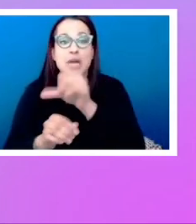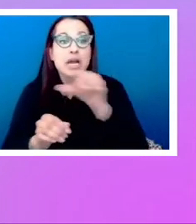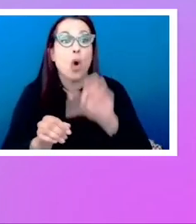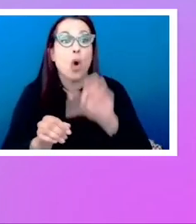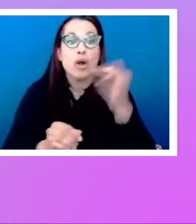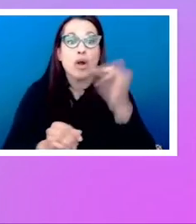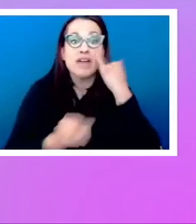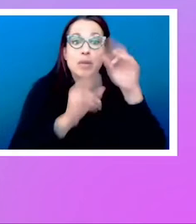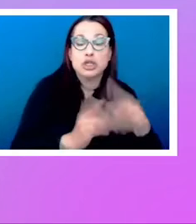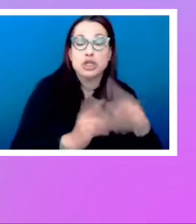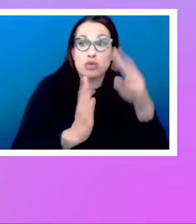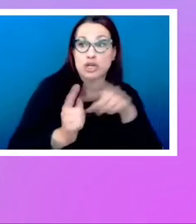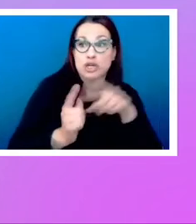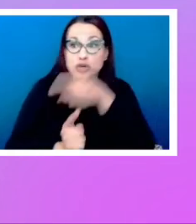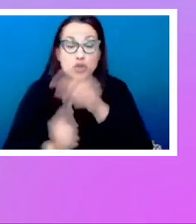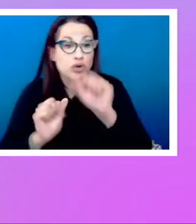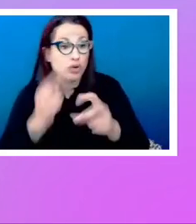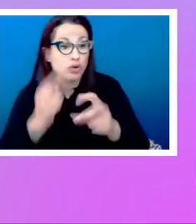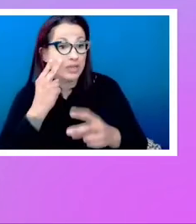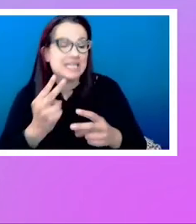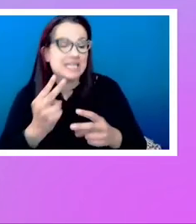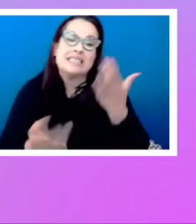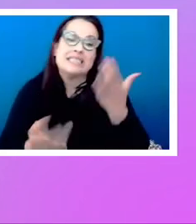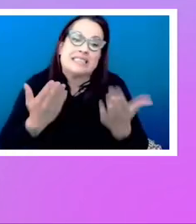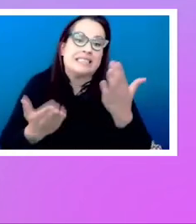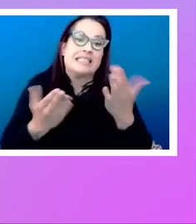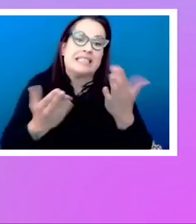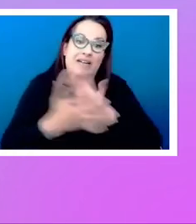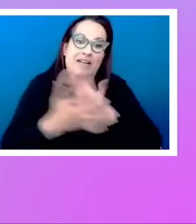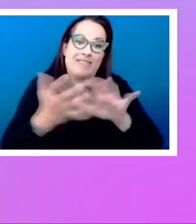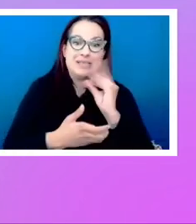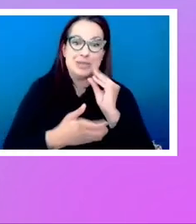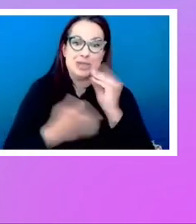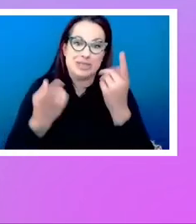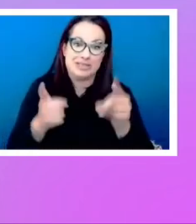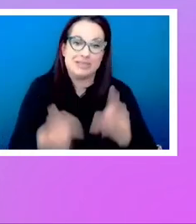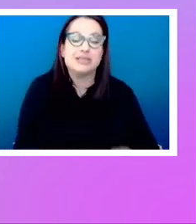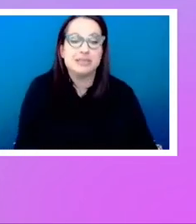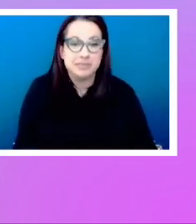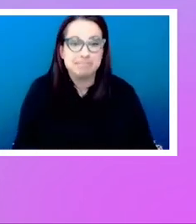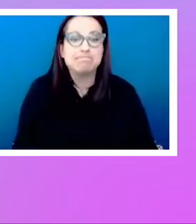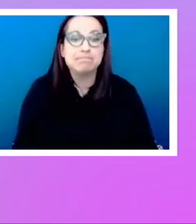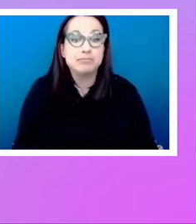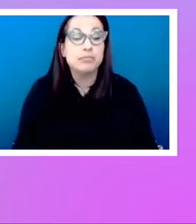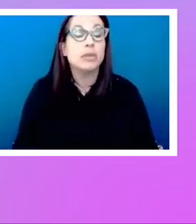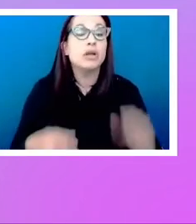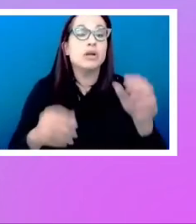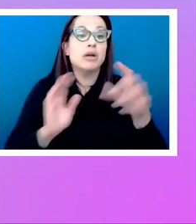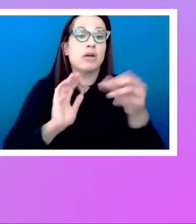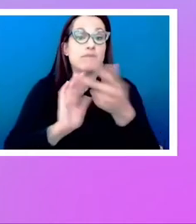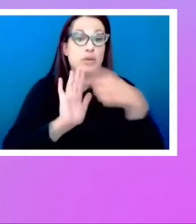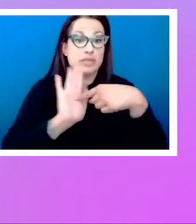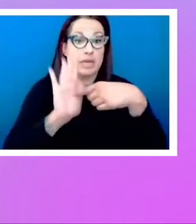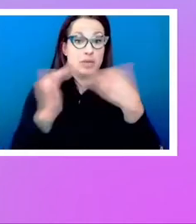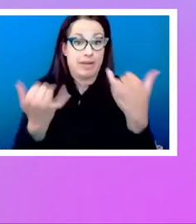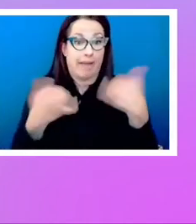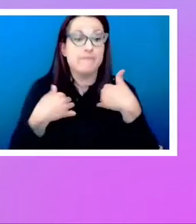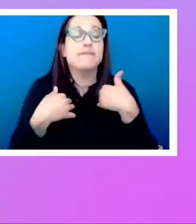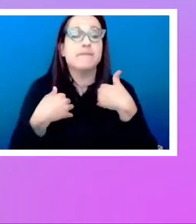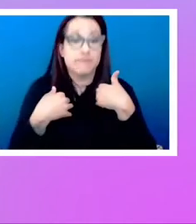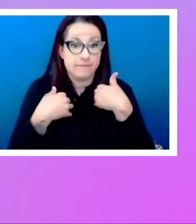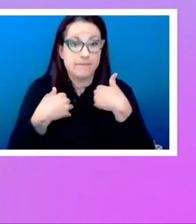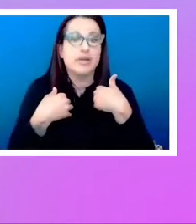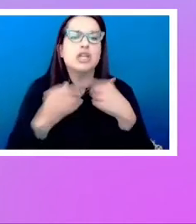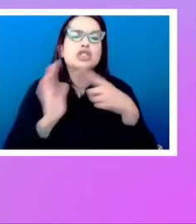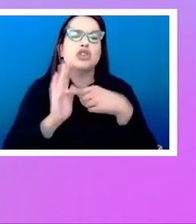see it, then you could be having a very, very confusing experience. So I've got a few examples of where this can